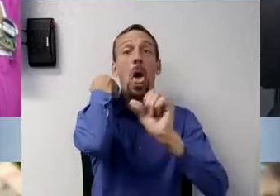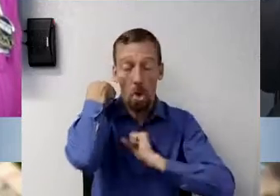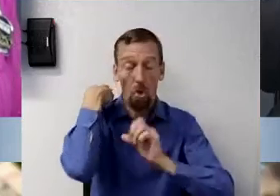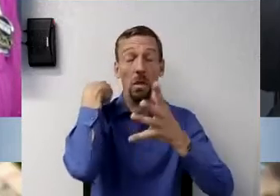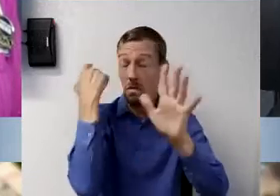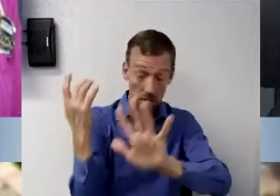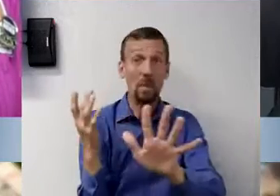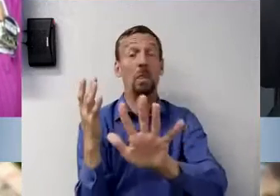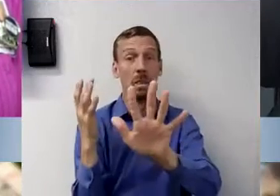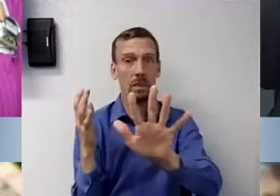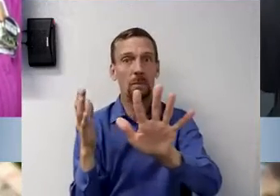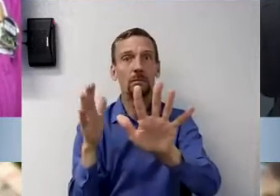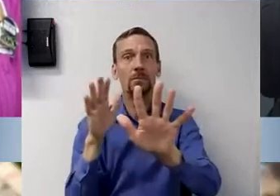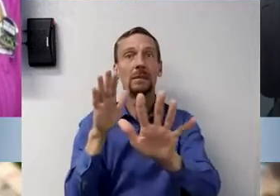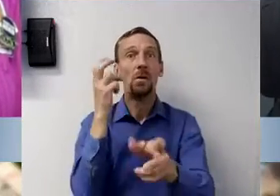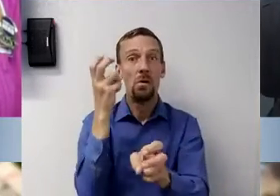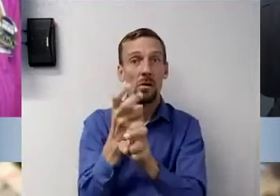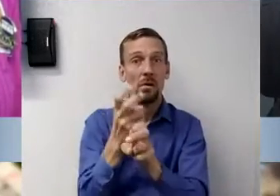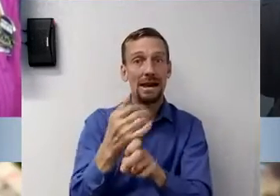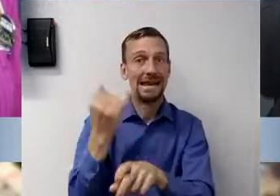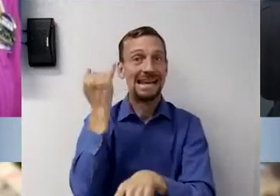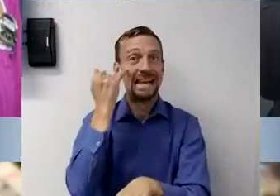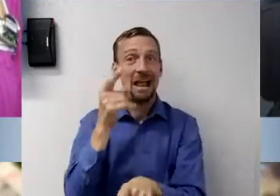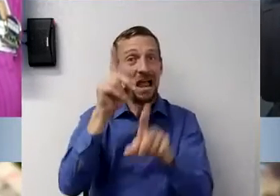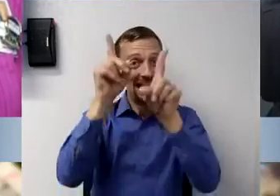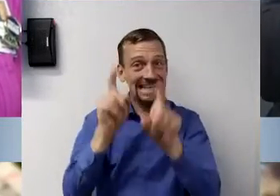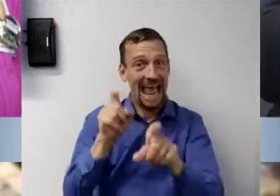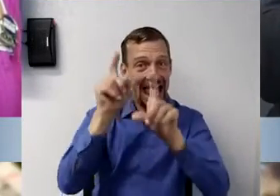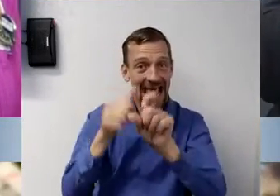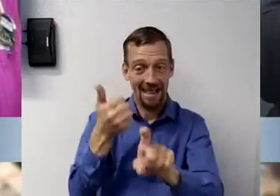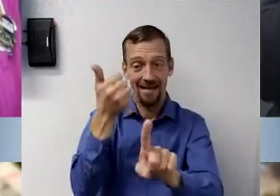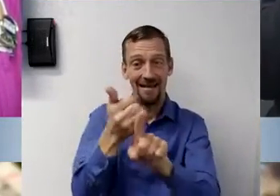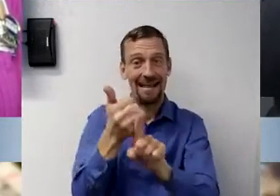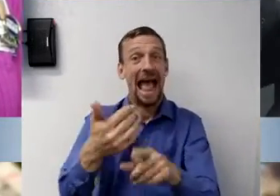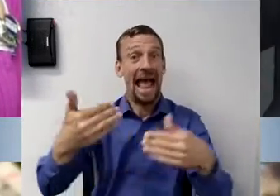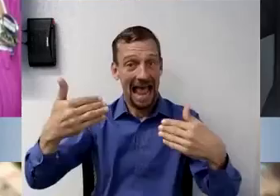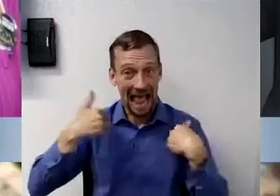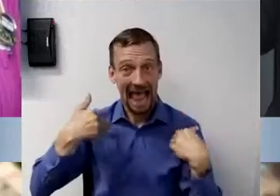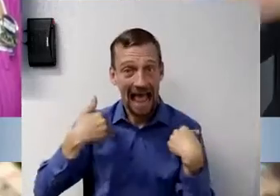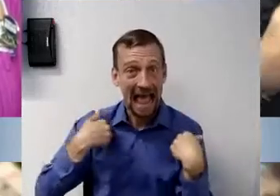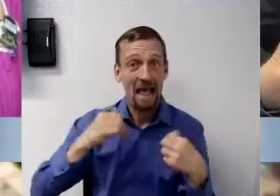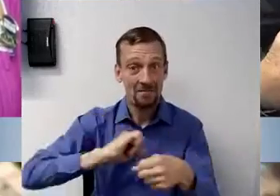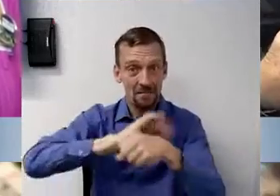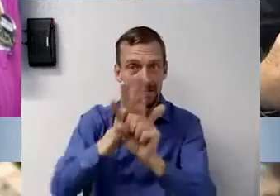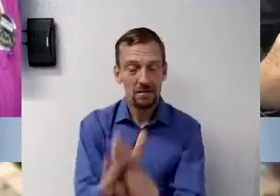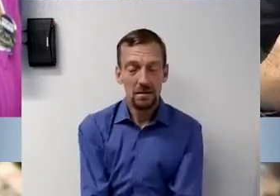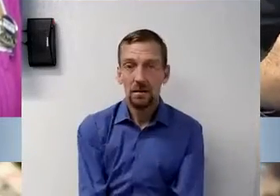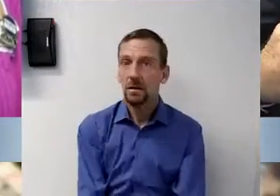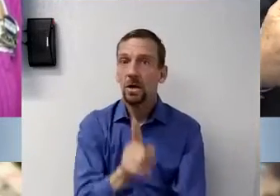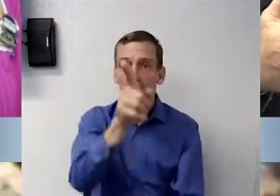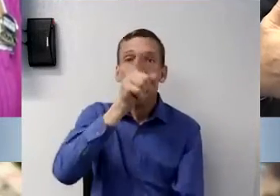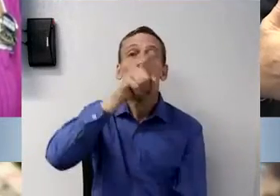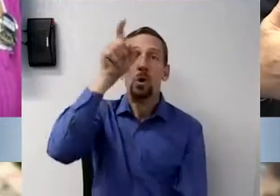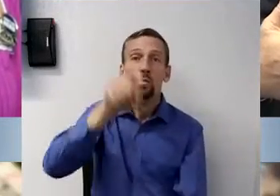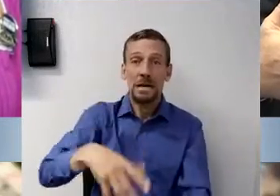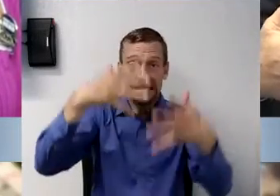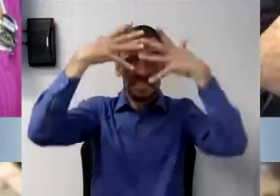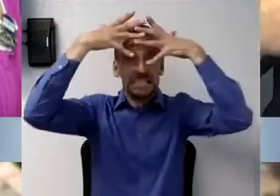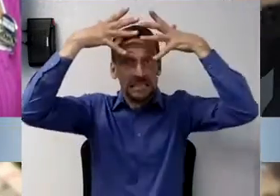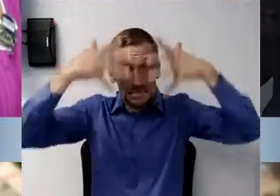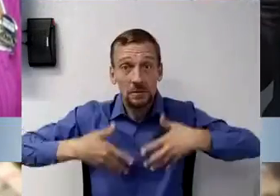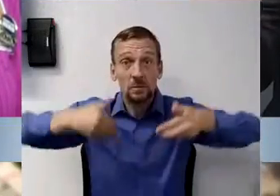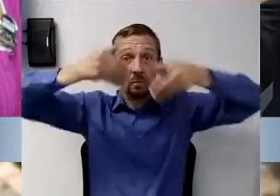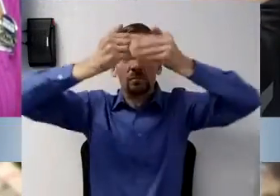uh, and that's why, and especially if you're testing somebody that you think might have COVID, you have to be, you know, donned in all that PPE.